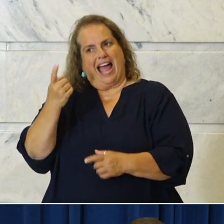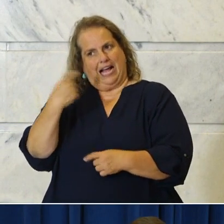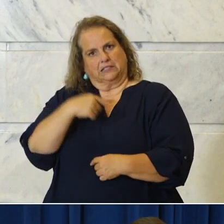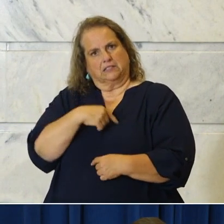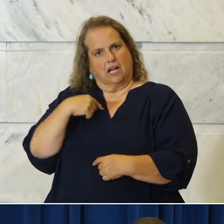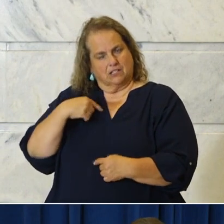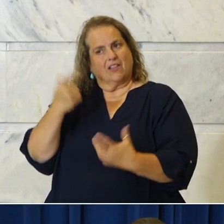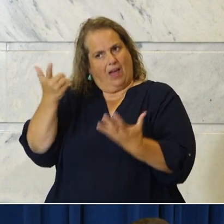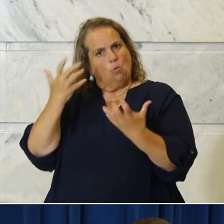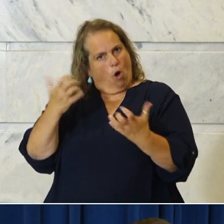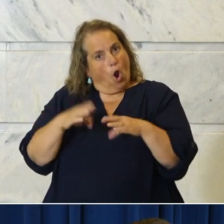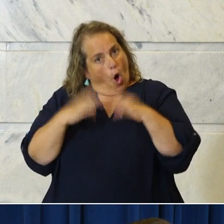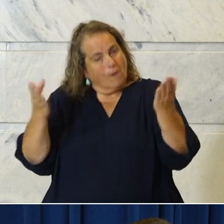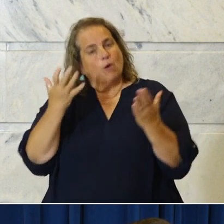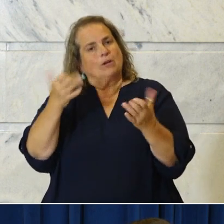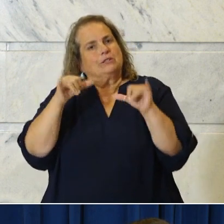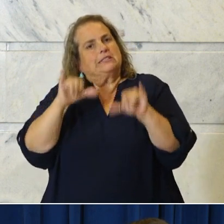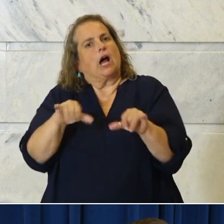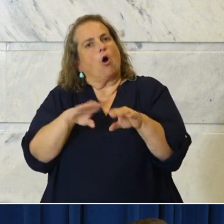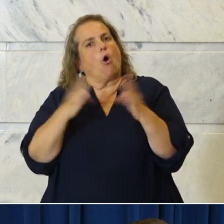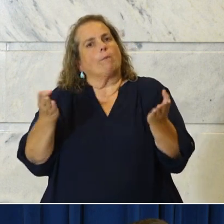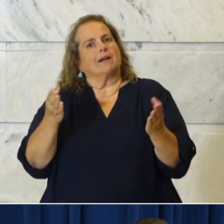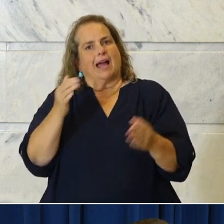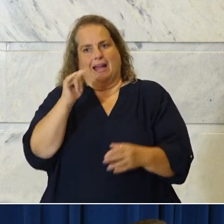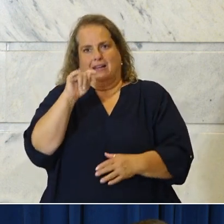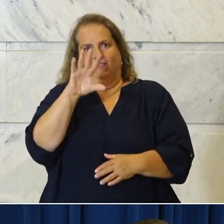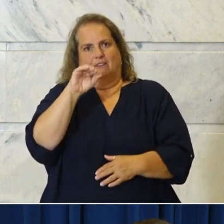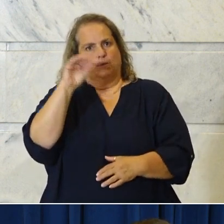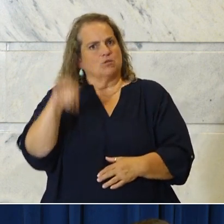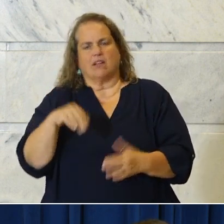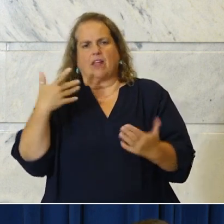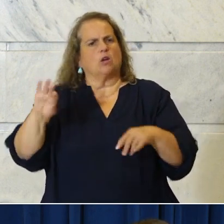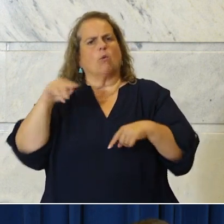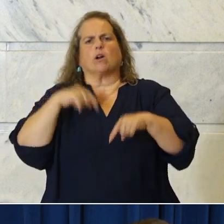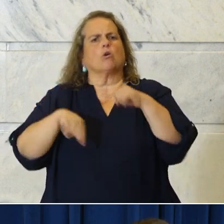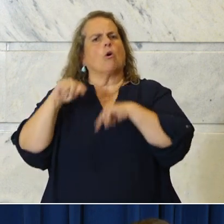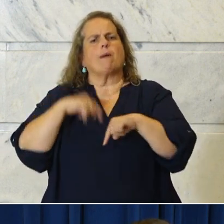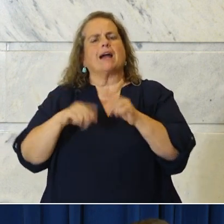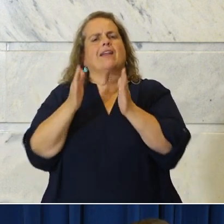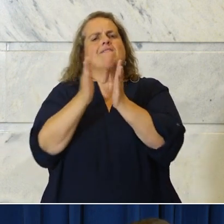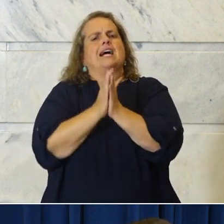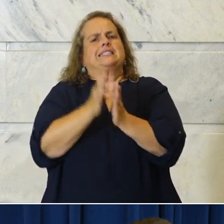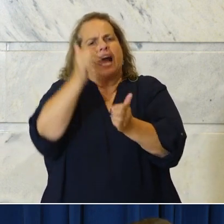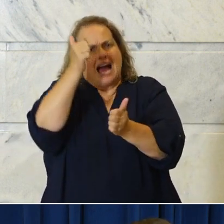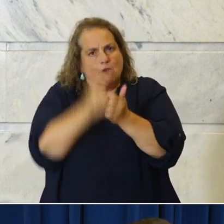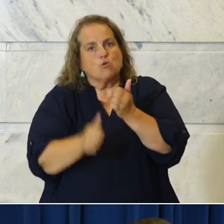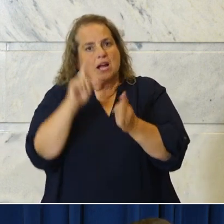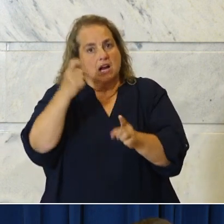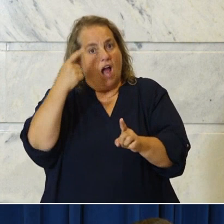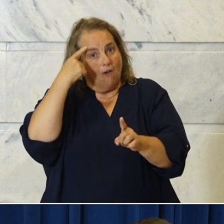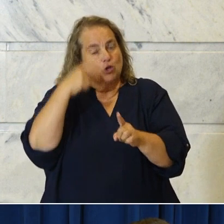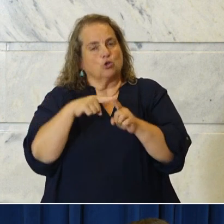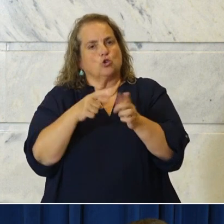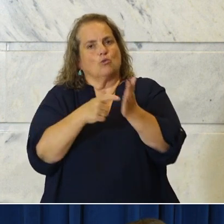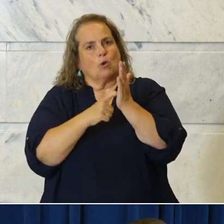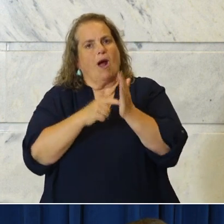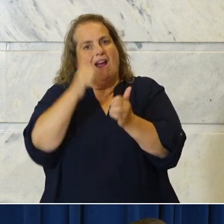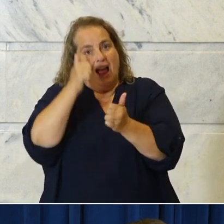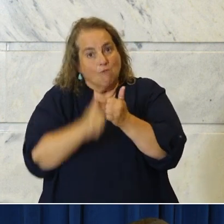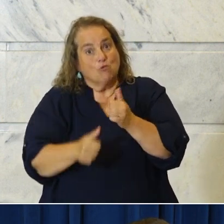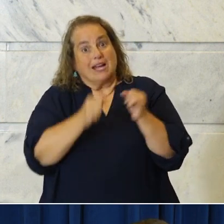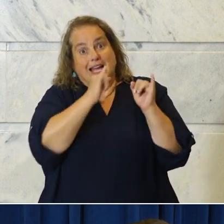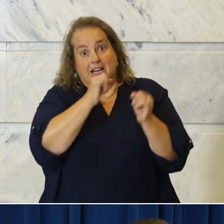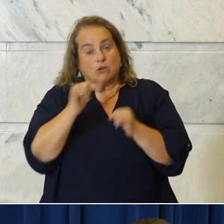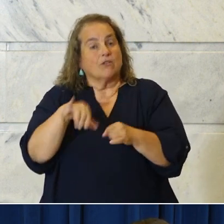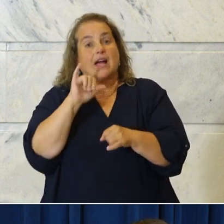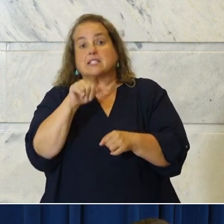open. They're now at 50%. They don't want to go back. They've asked every governor to require every individual that's not encumbered by